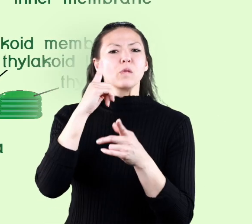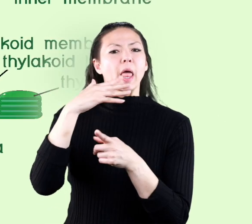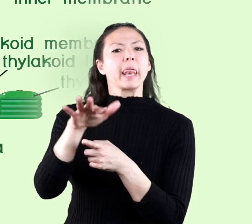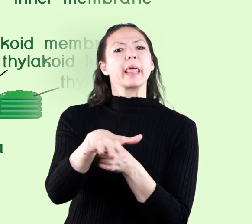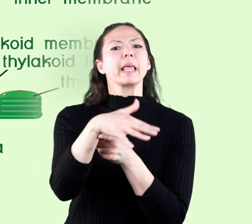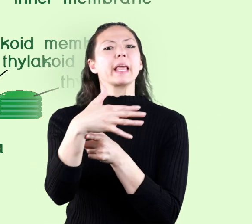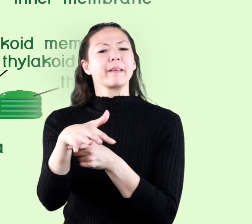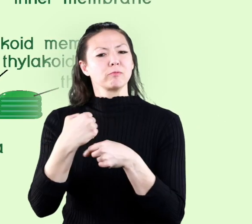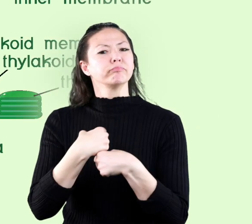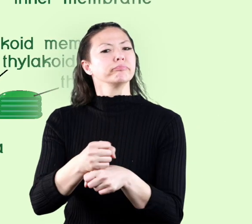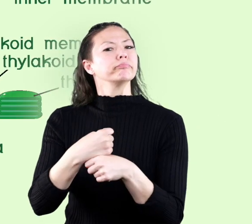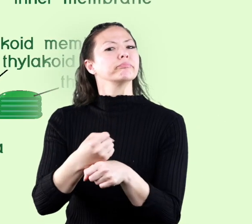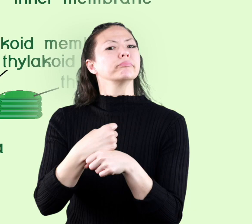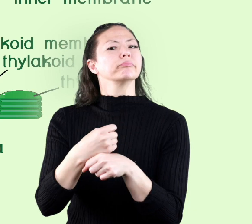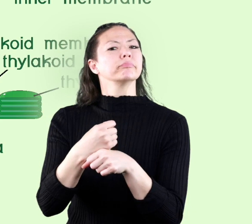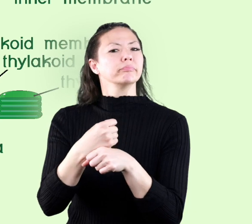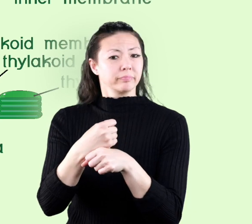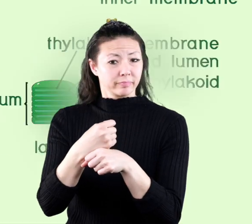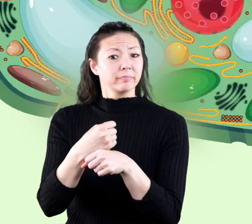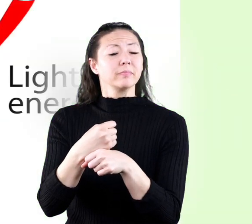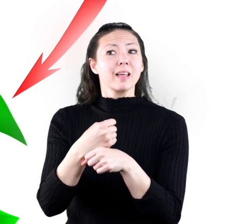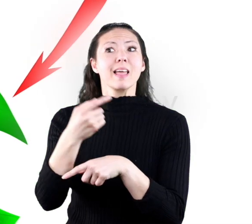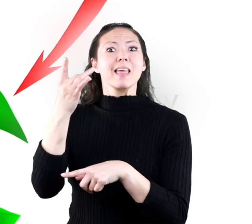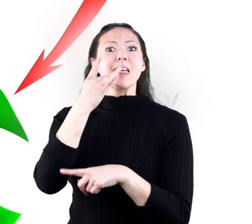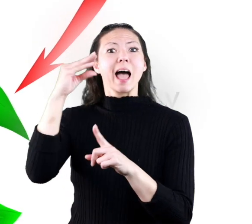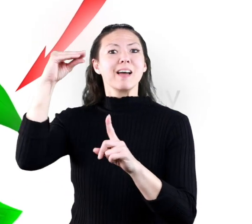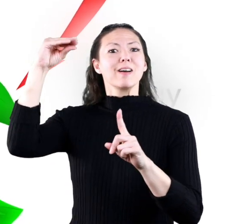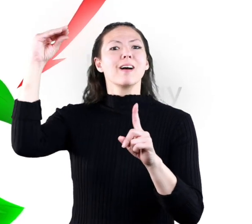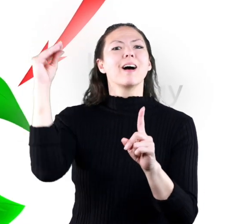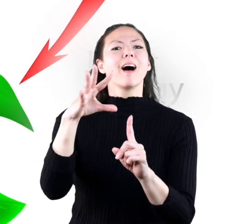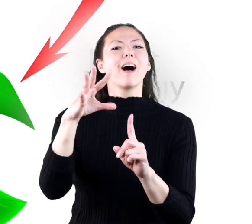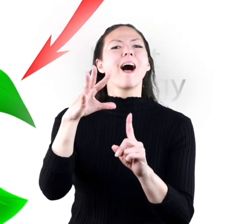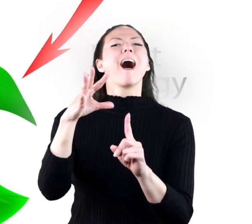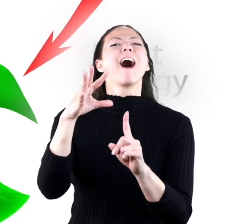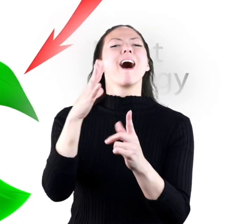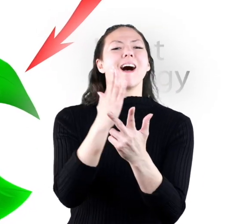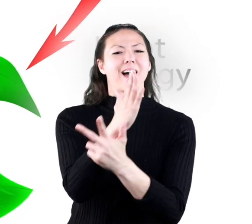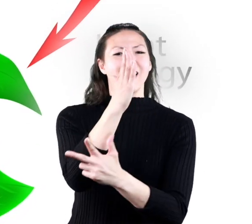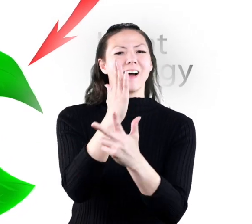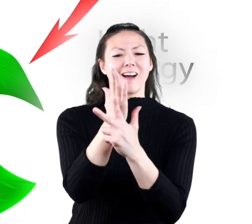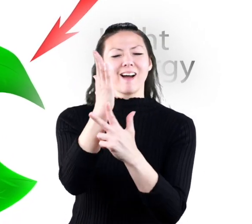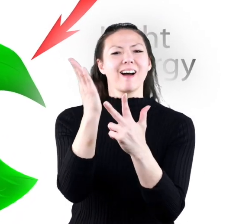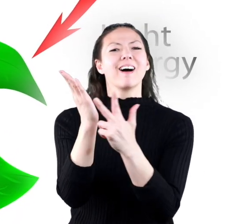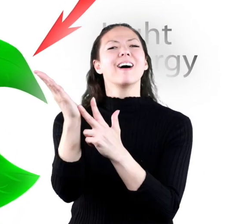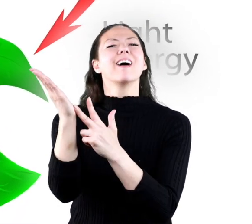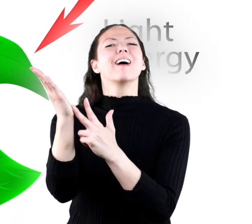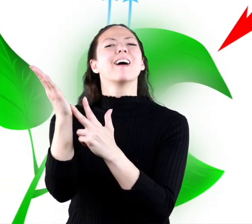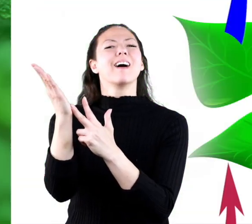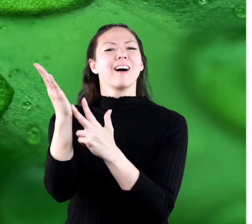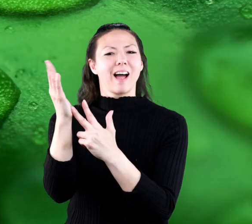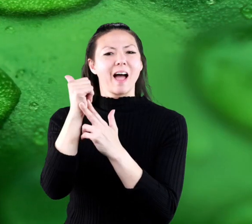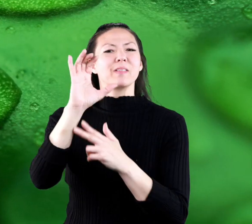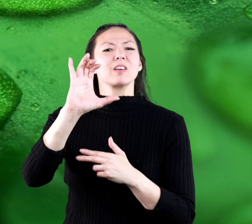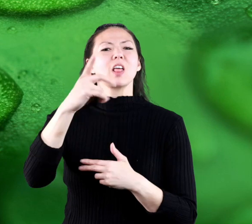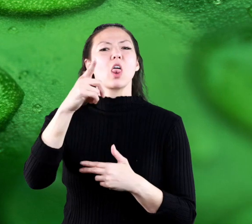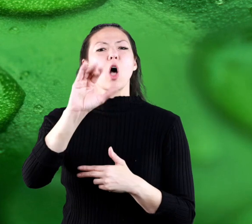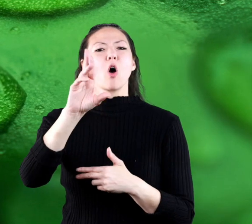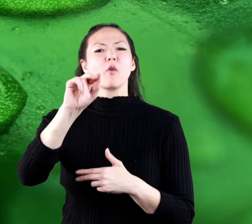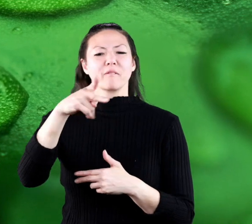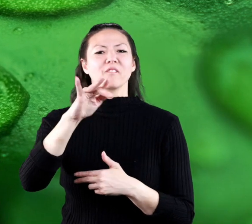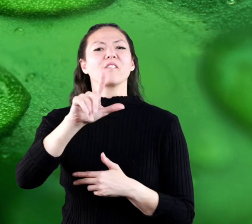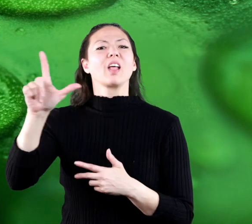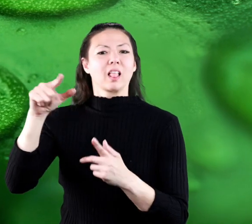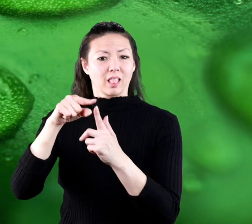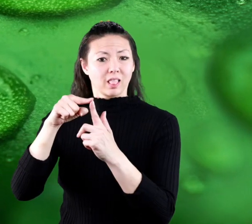the leaves and into the chloroplasts light energy falls upon the leaves and is absorbed by the chlorophyll